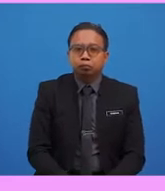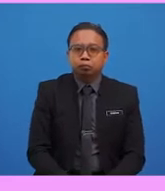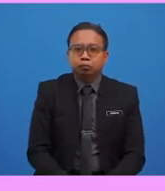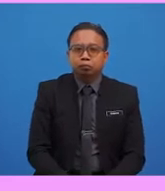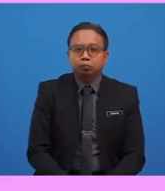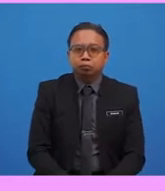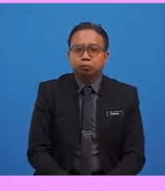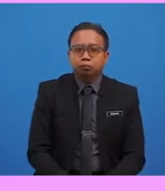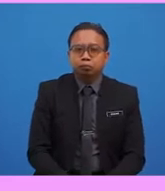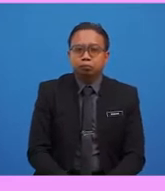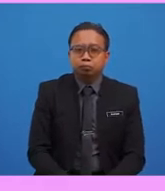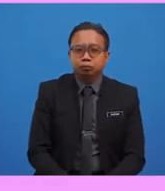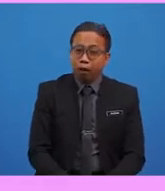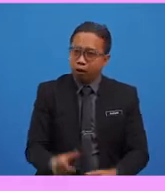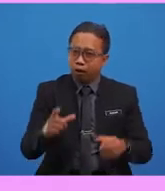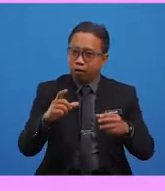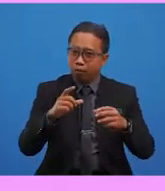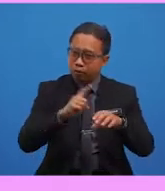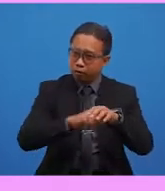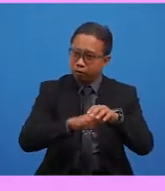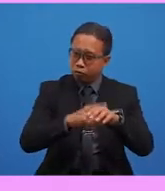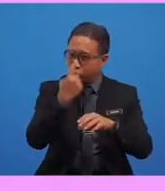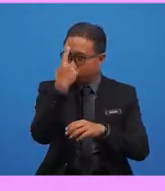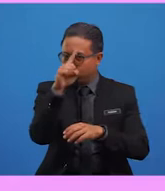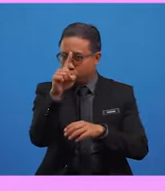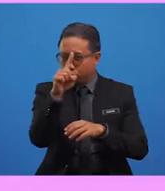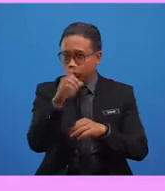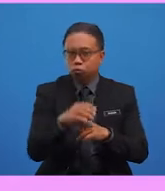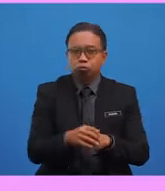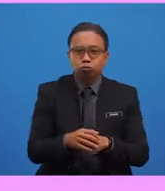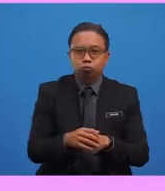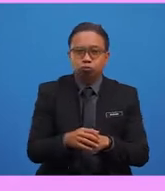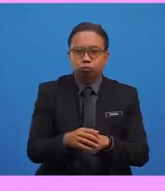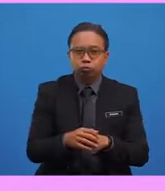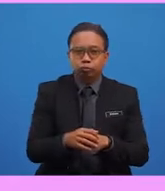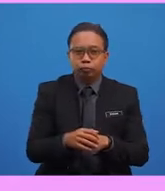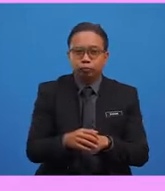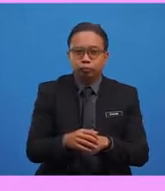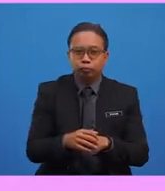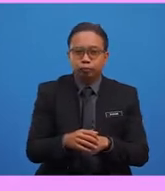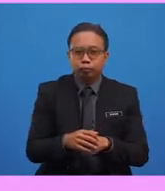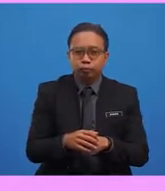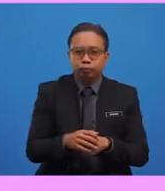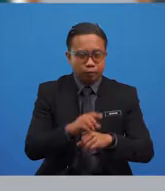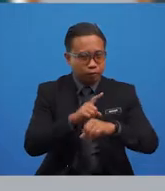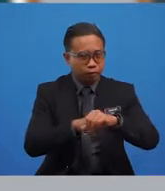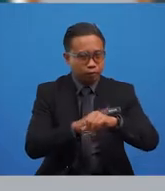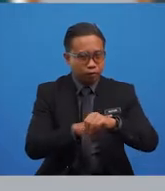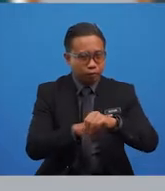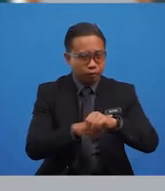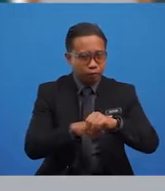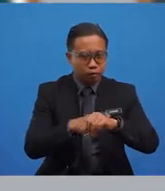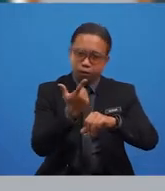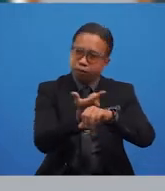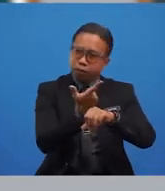Uh-oh, it's a time that we all have been waiting for, the challenge time. Um,